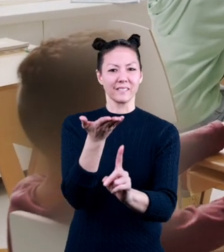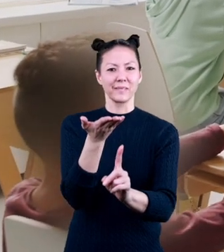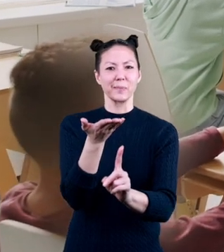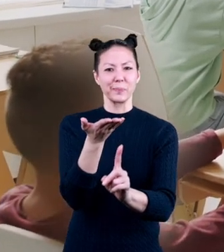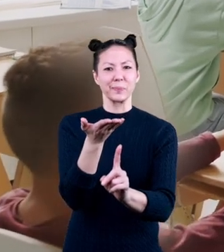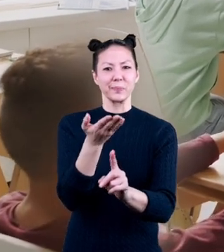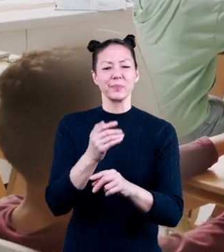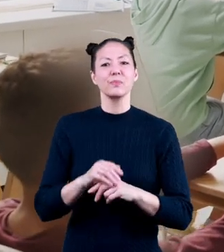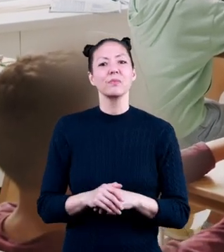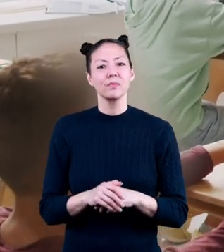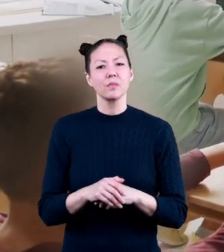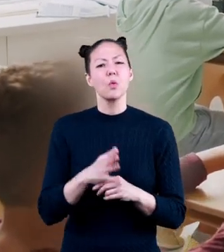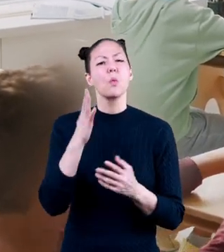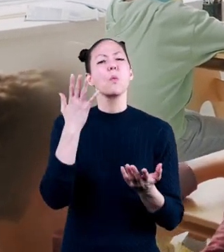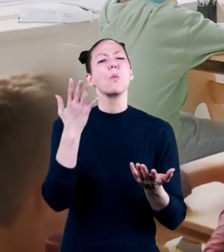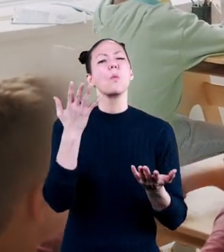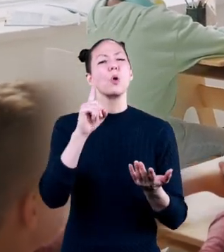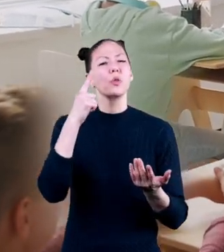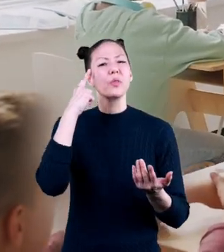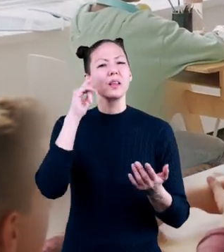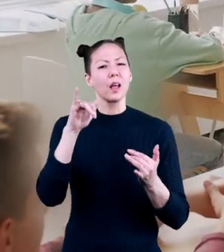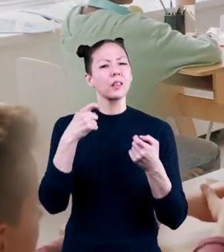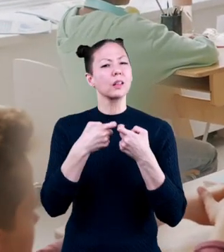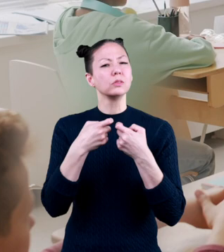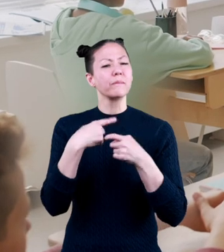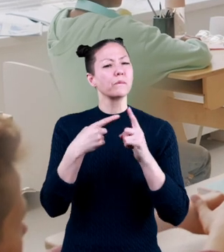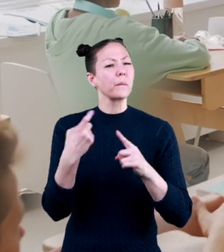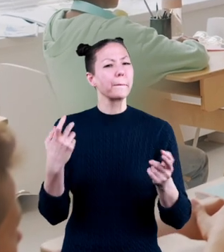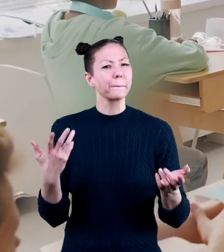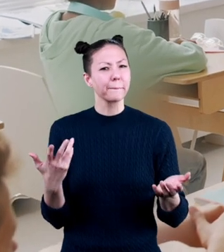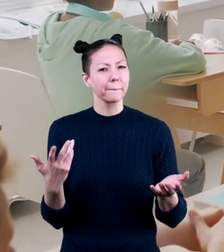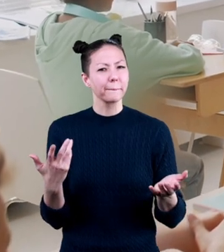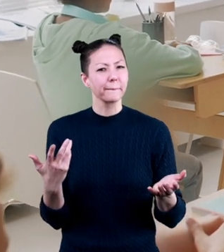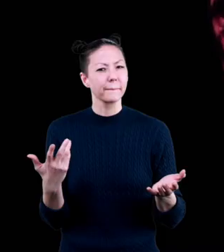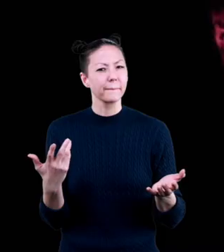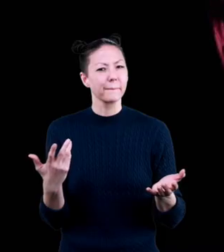So, where did electricity come from?